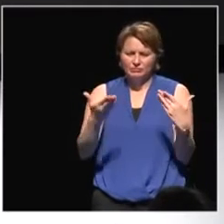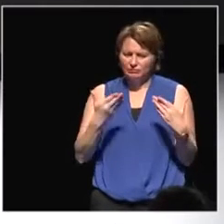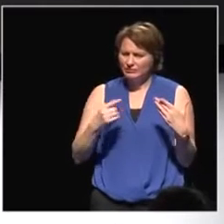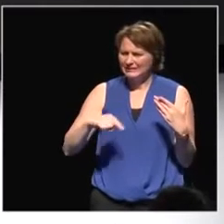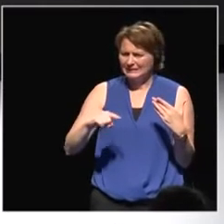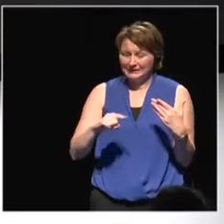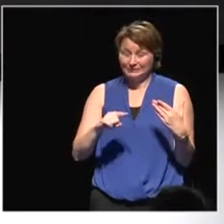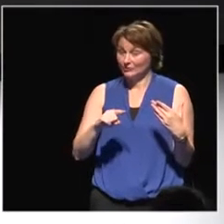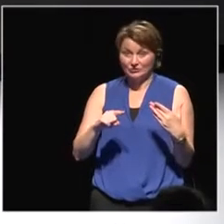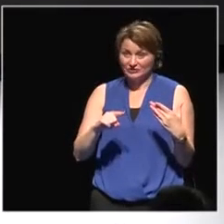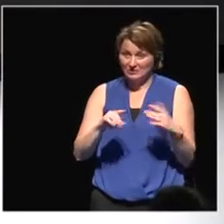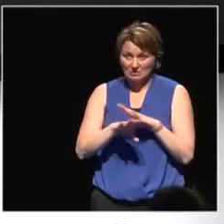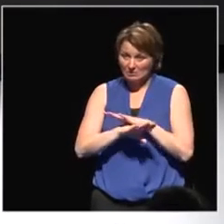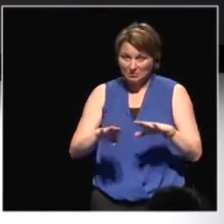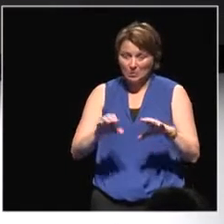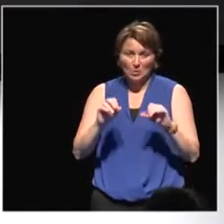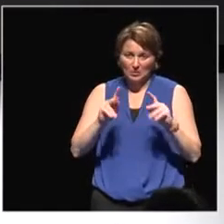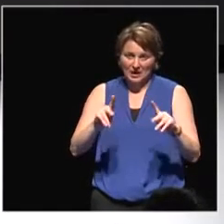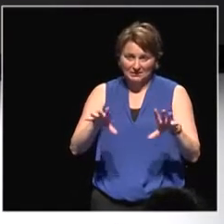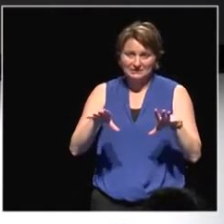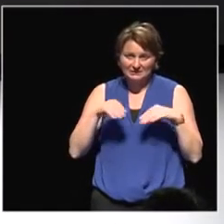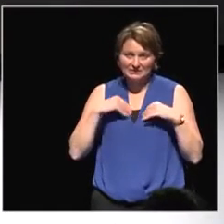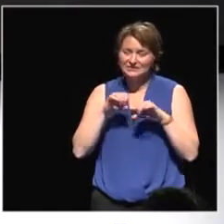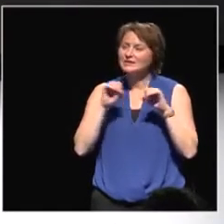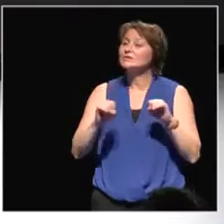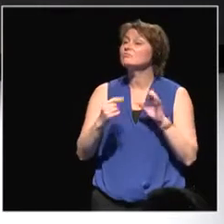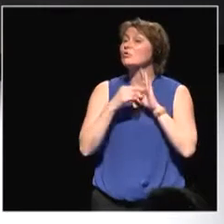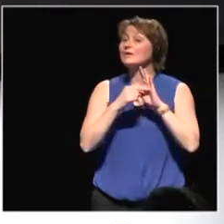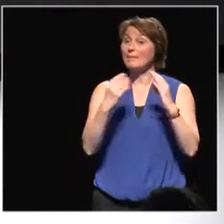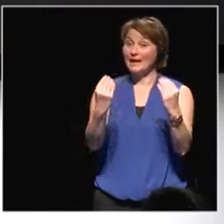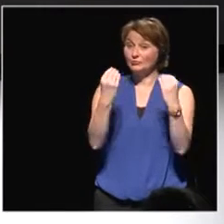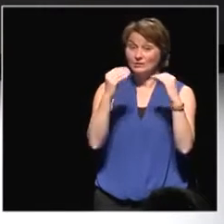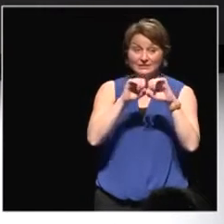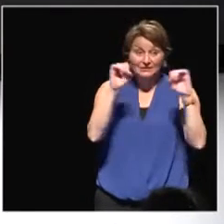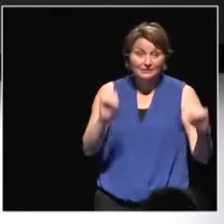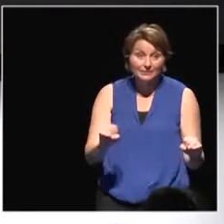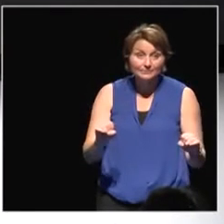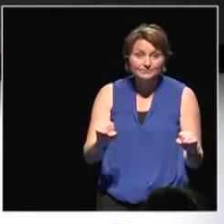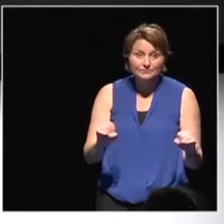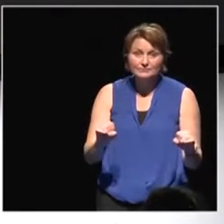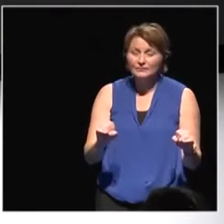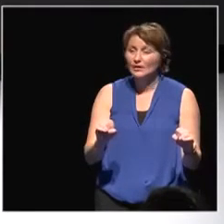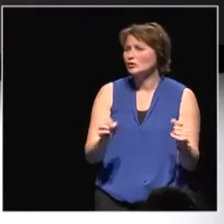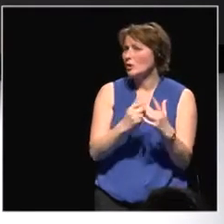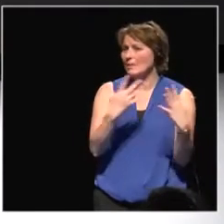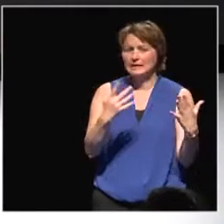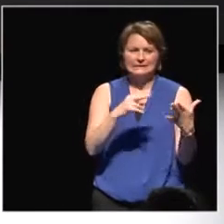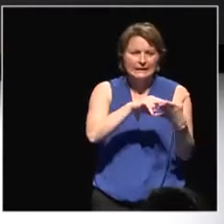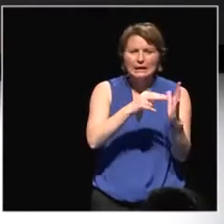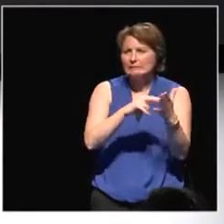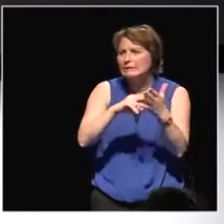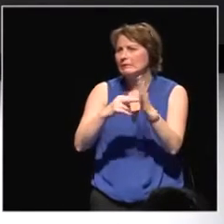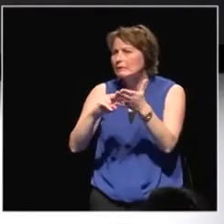in the system. One example is our education system. It is something that has produced a lot of technology, but it's also